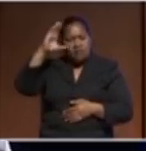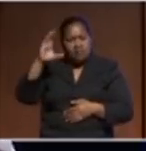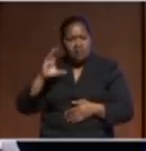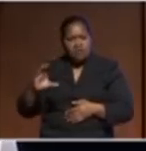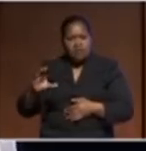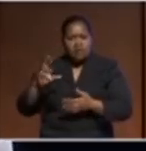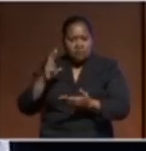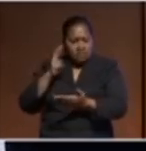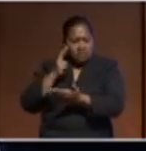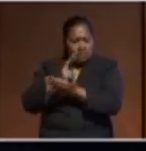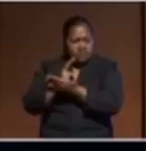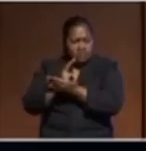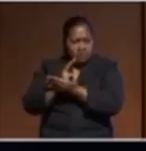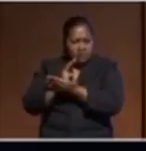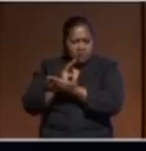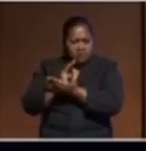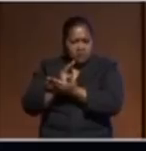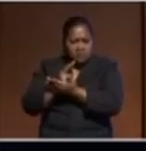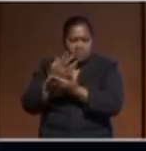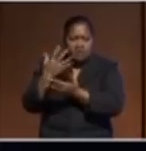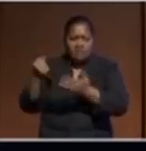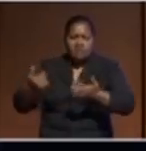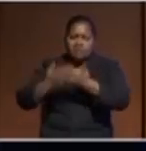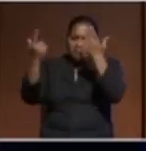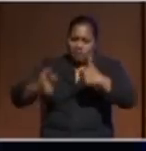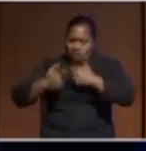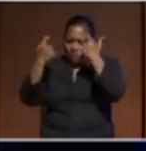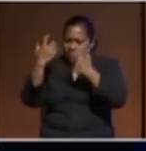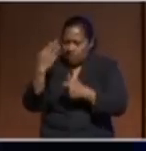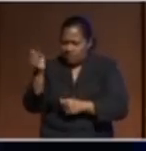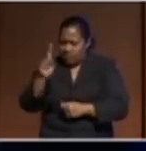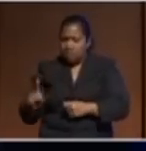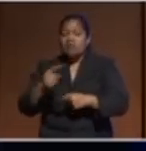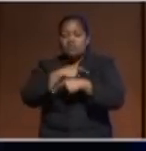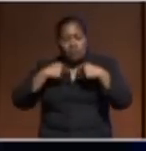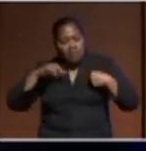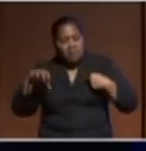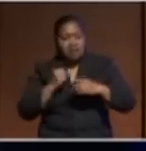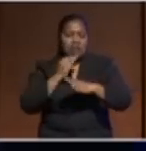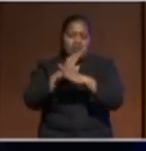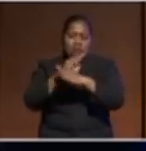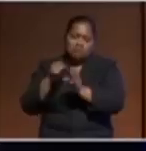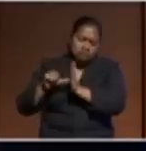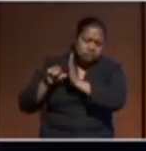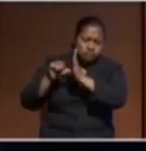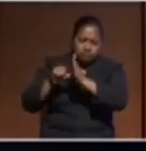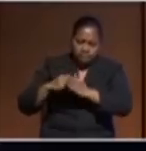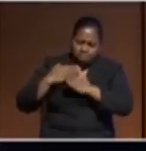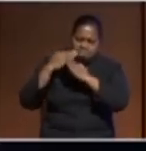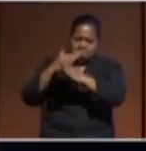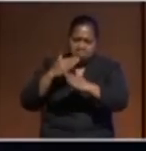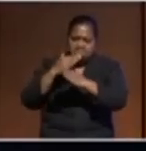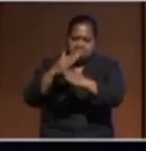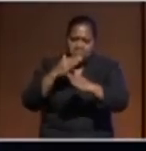the challenges that we have today so we must work harder together as a region to